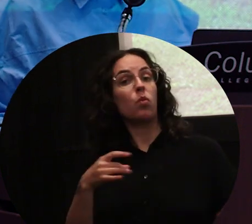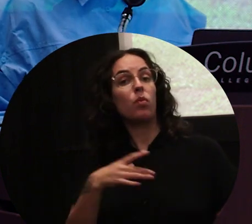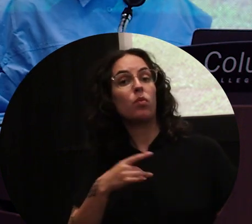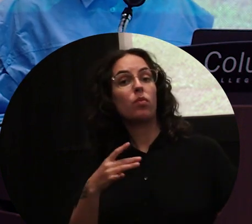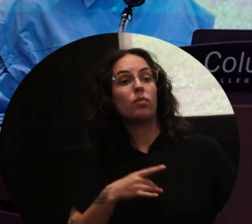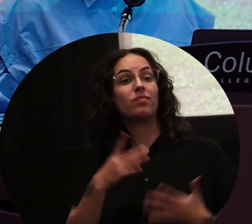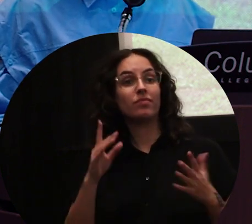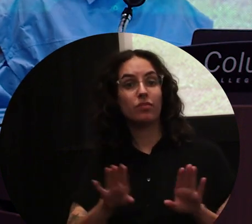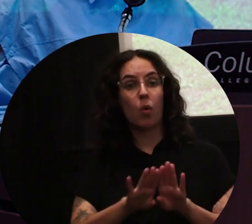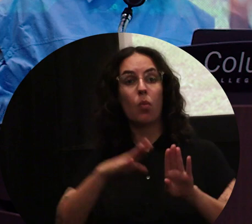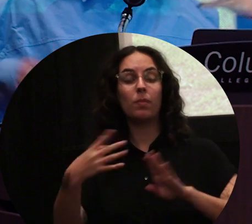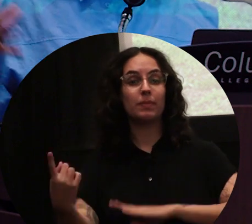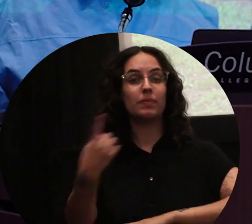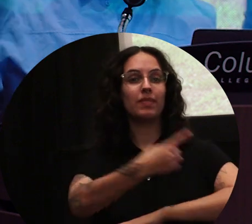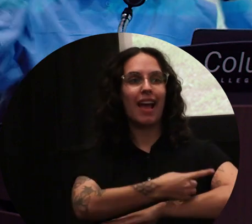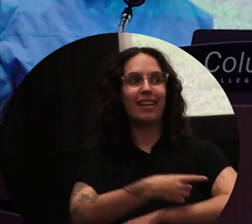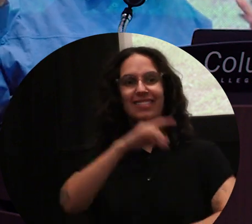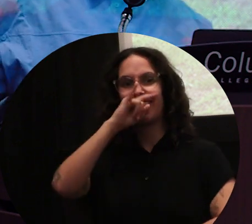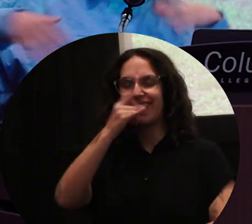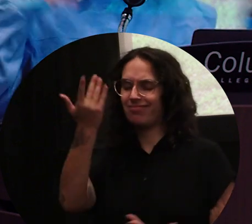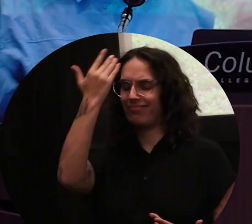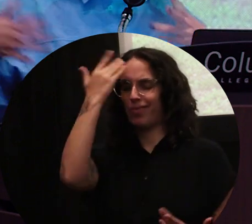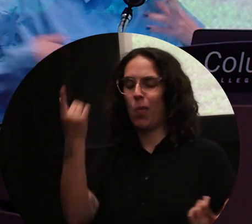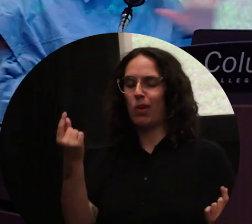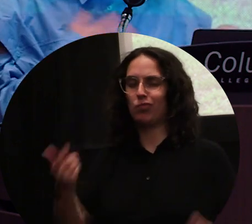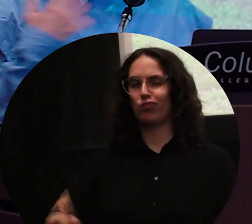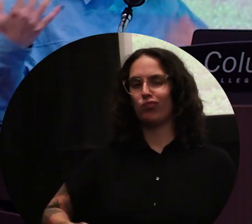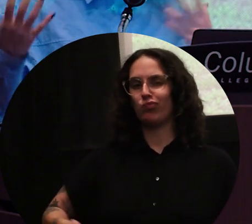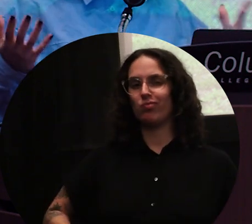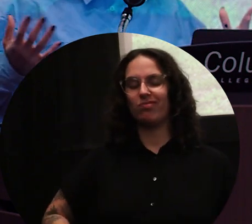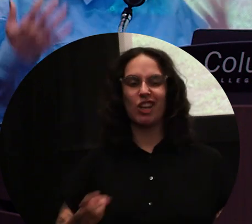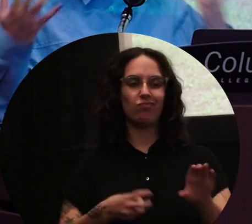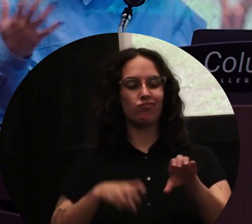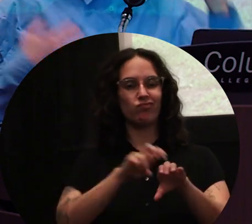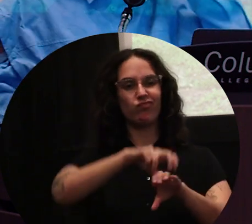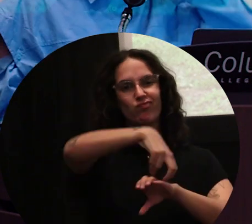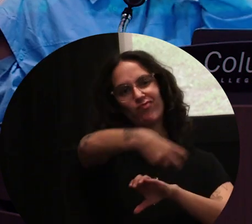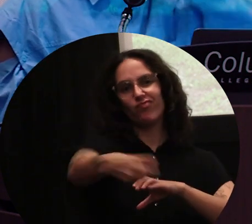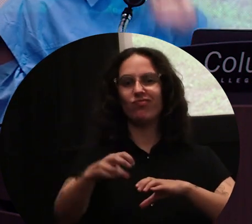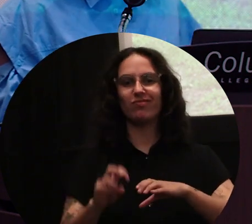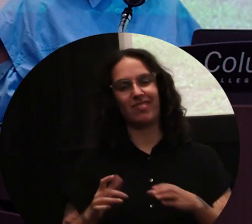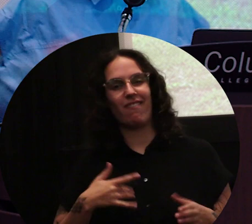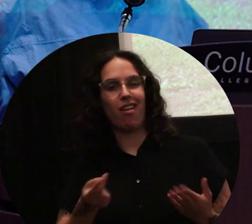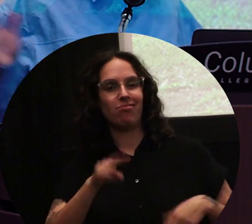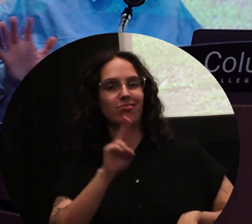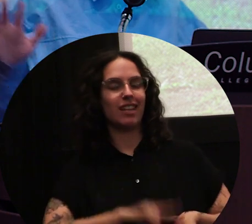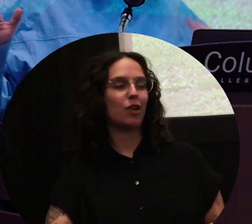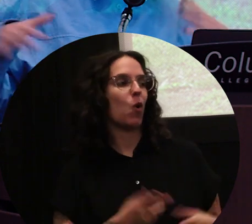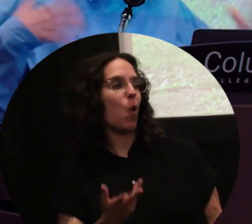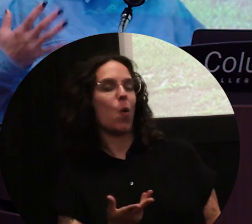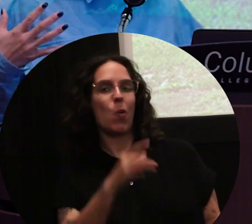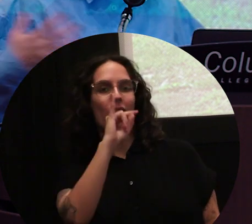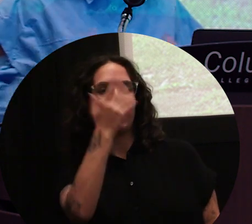I think the kids just like knew what to do. They just like went on it. And it just felt so natural. And that felt really good to see because I felt like if the